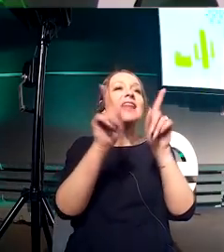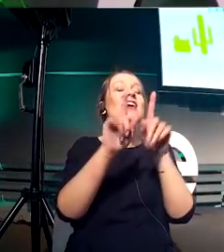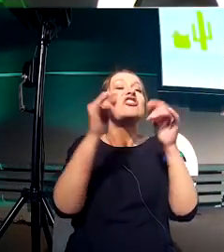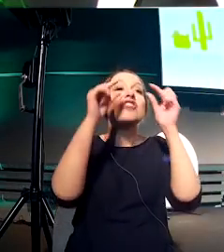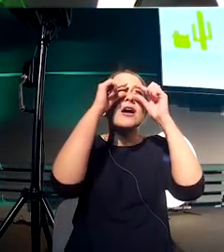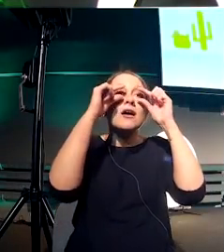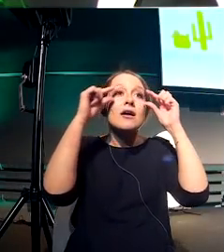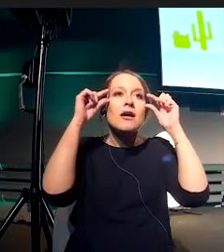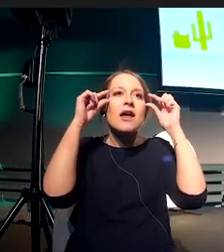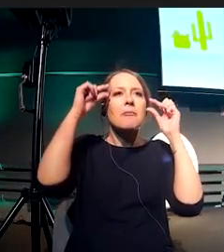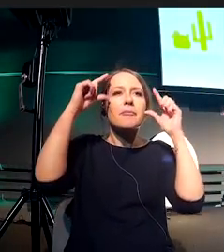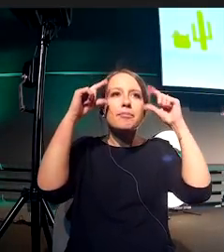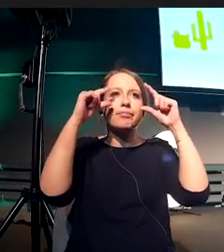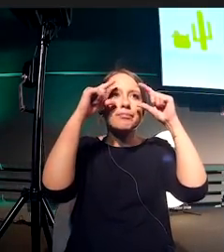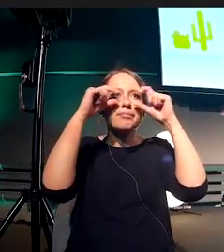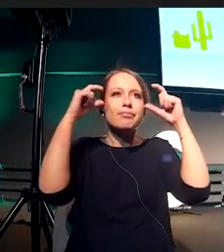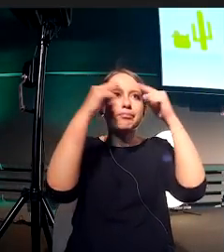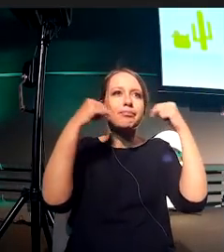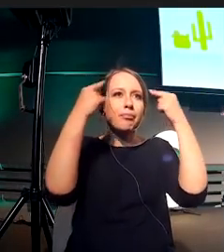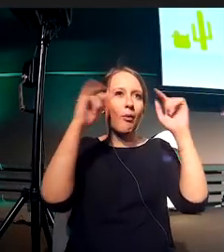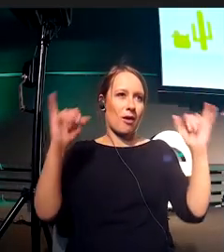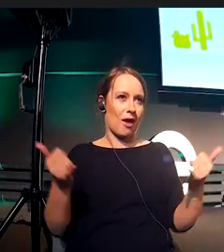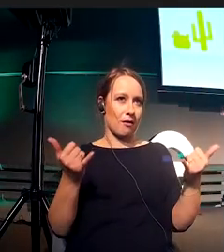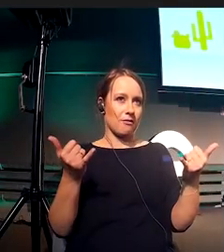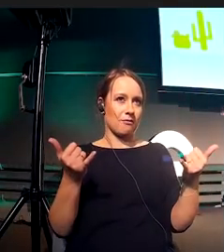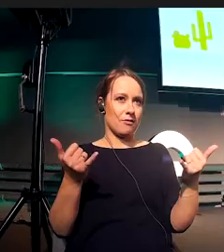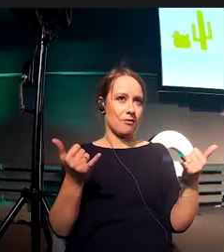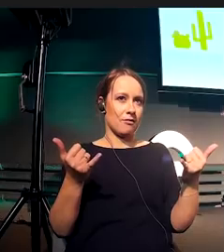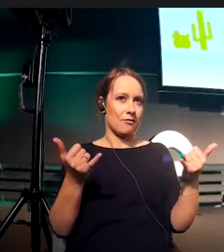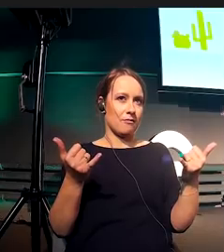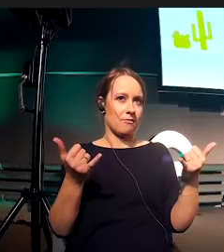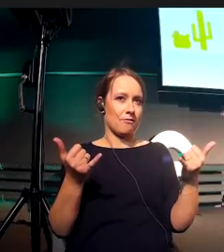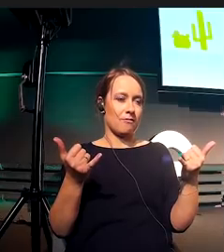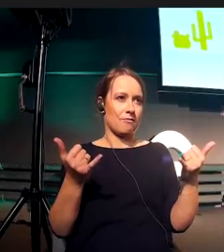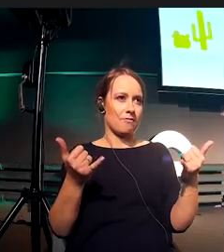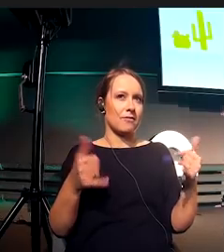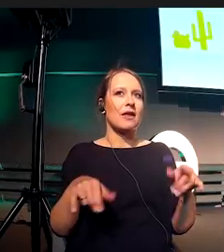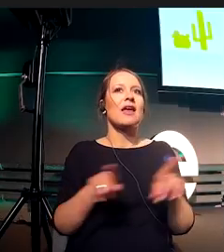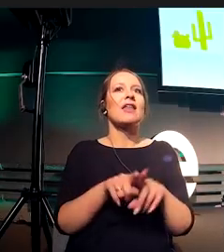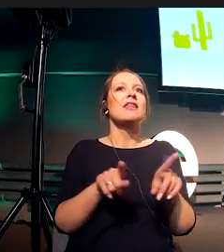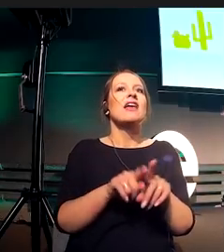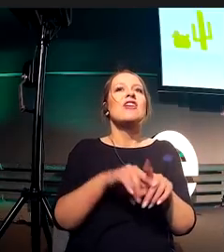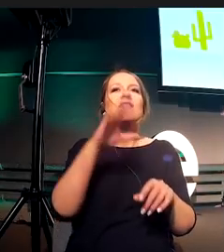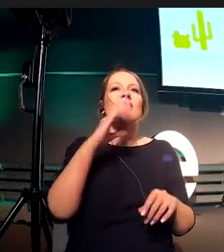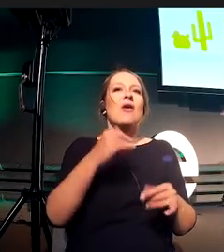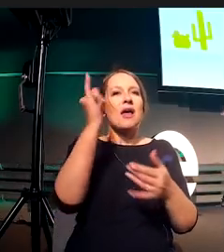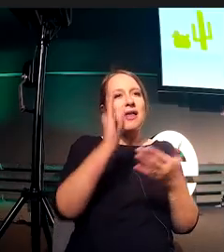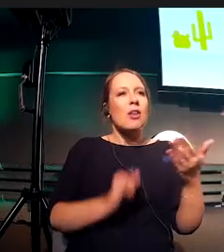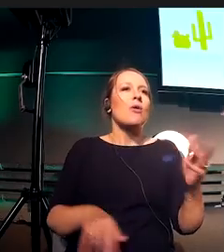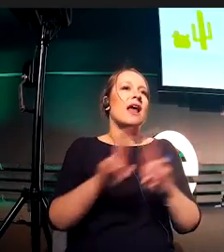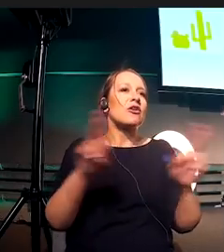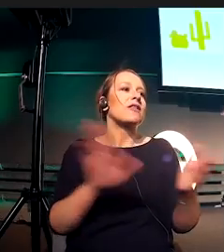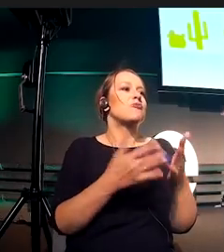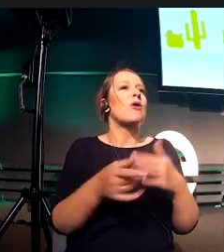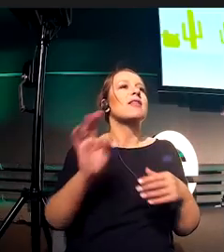do for illustrations, it's like Lego. You know, my friend had a daughter and he wanted to put illustrations on her